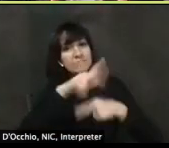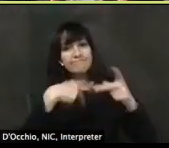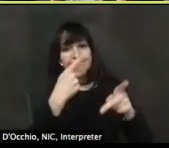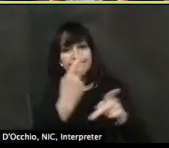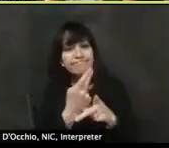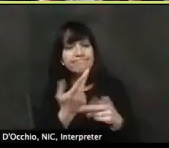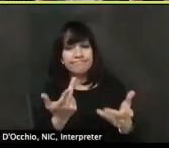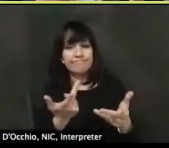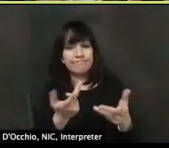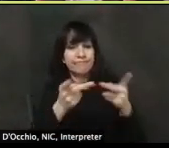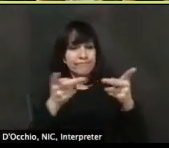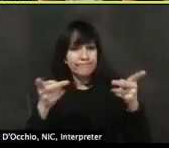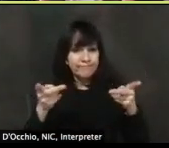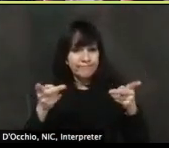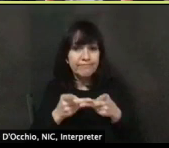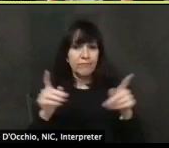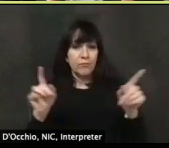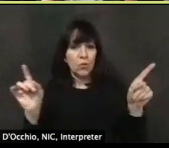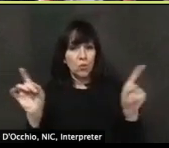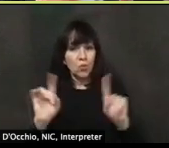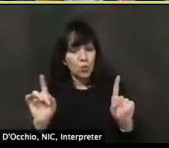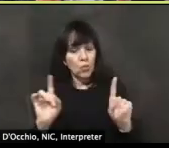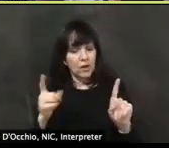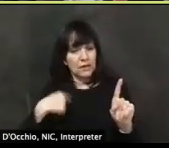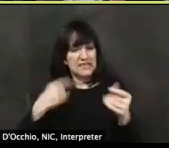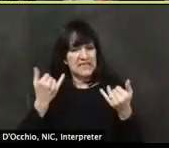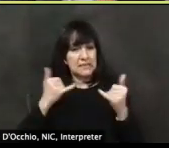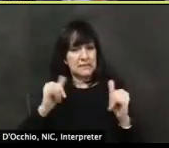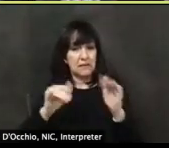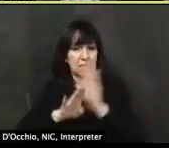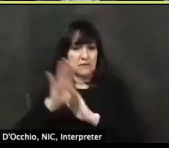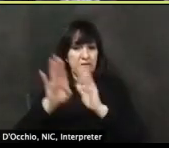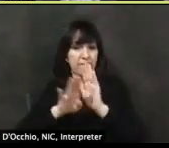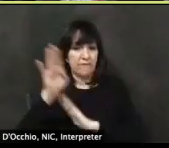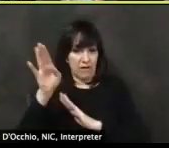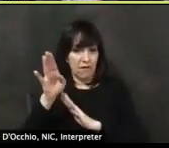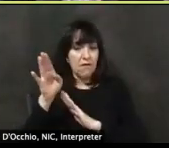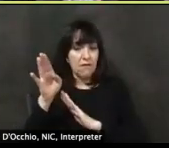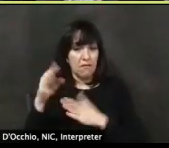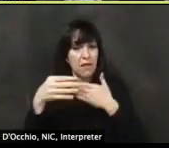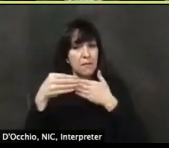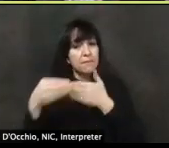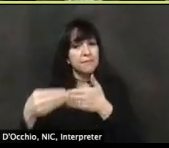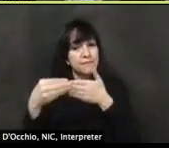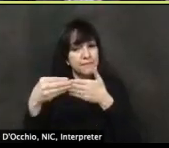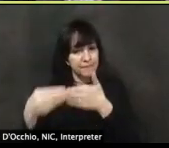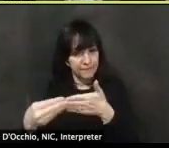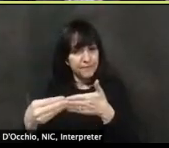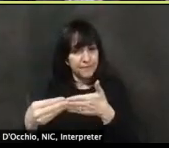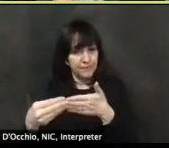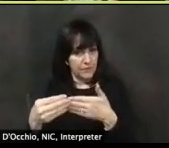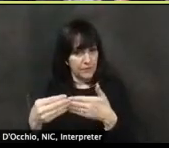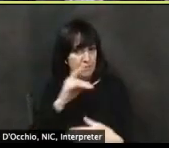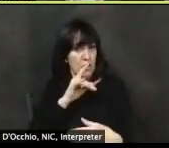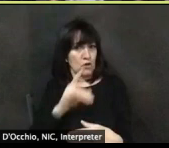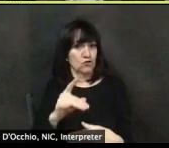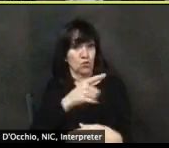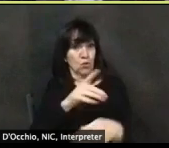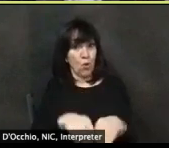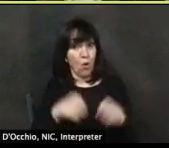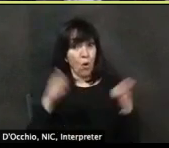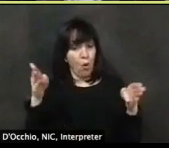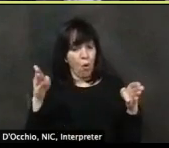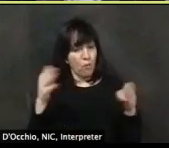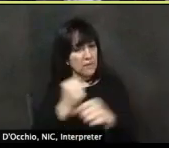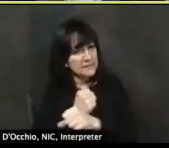industries right now to develop guidelines. Um, because we want to make sure that when they do open in those phases, they do so safely, uh, and do so in a way that